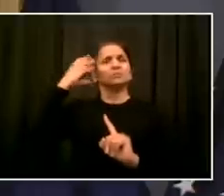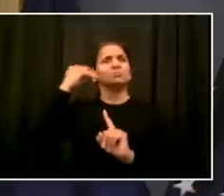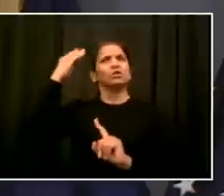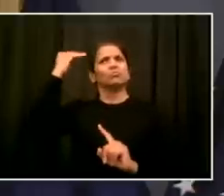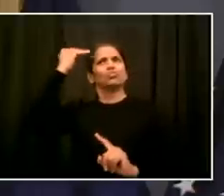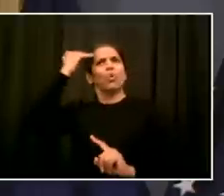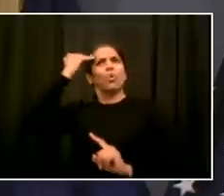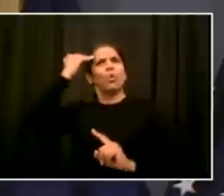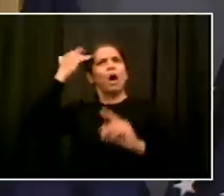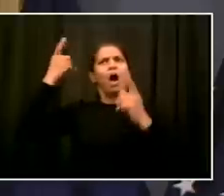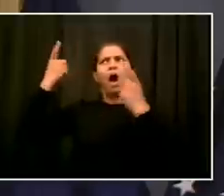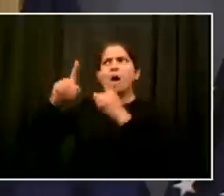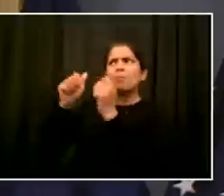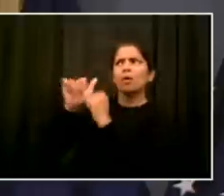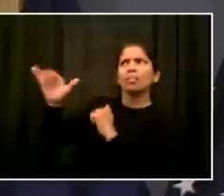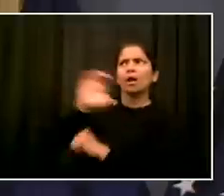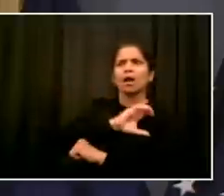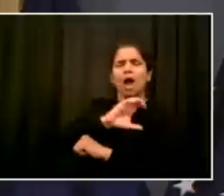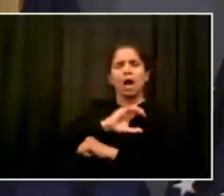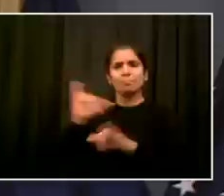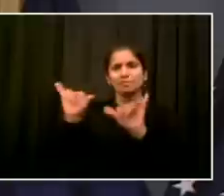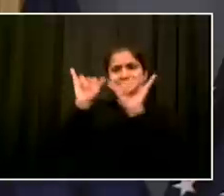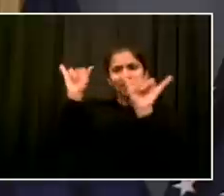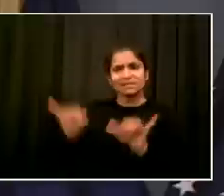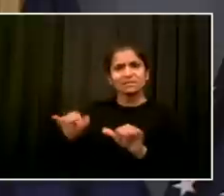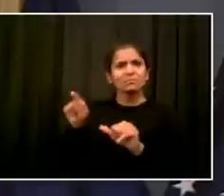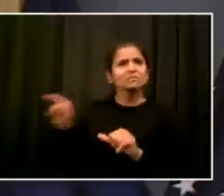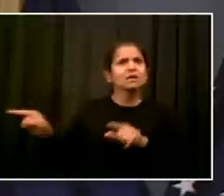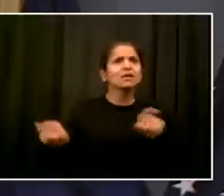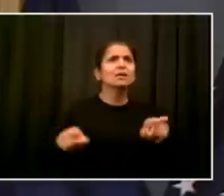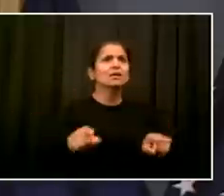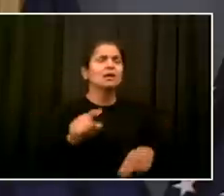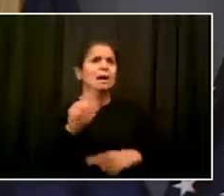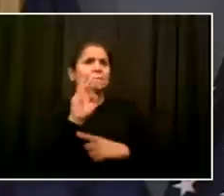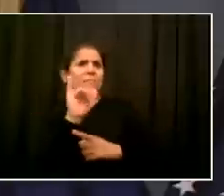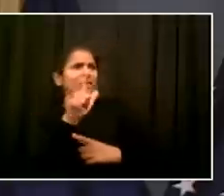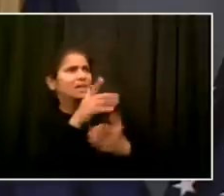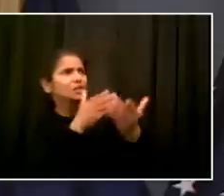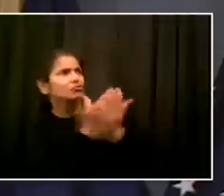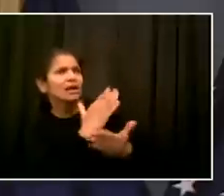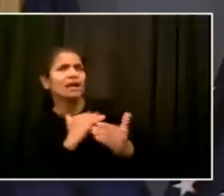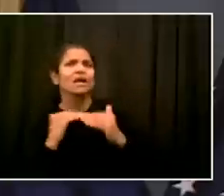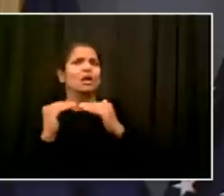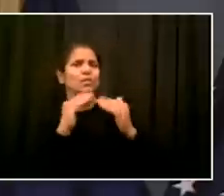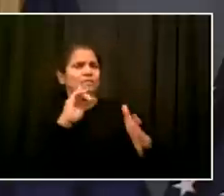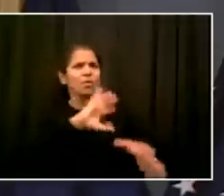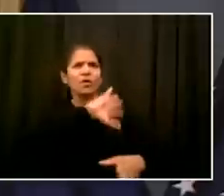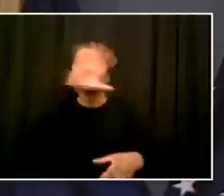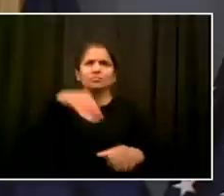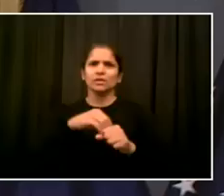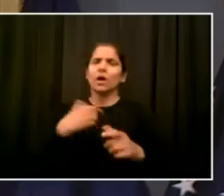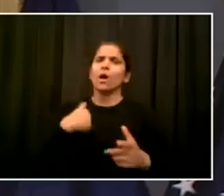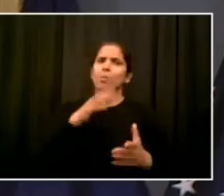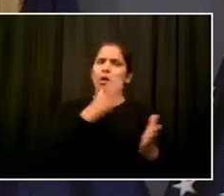with civil rights organizations. And we will get this right. Thank you.